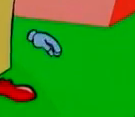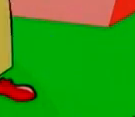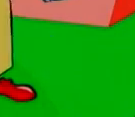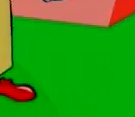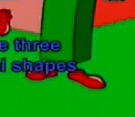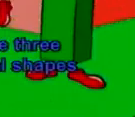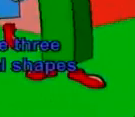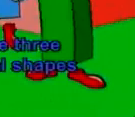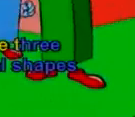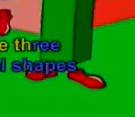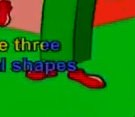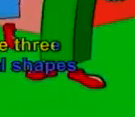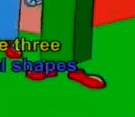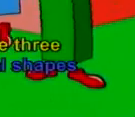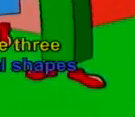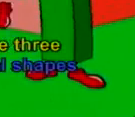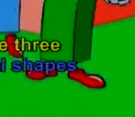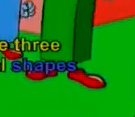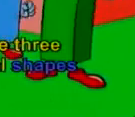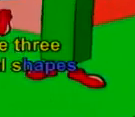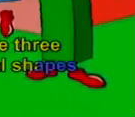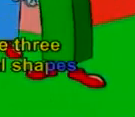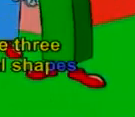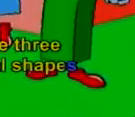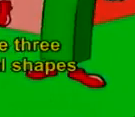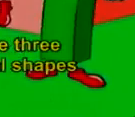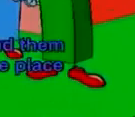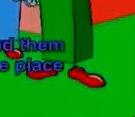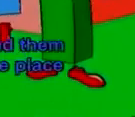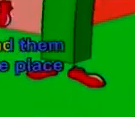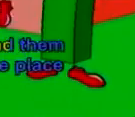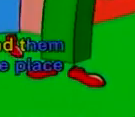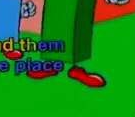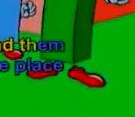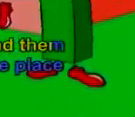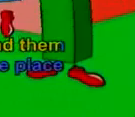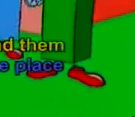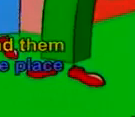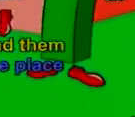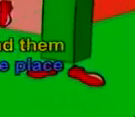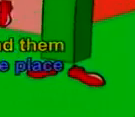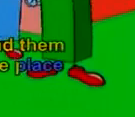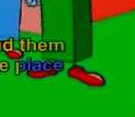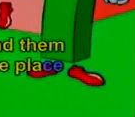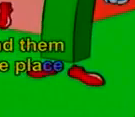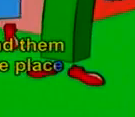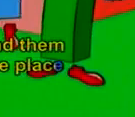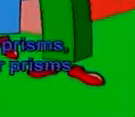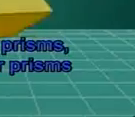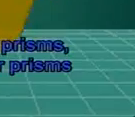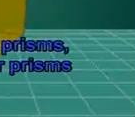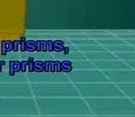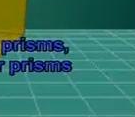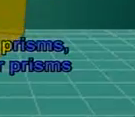Prisms are three-dimensional shapes. We can find them all over the place.